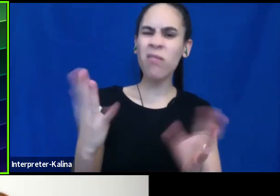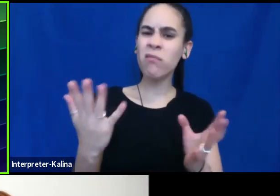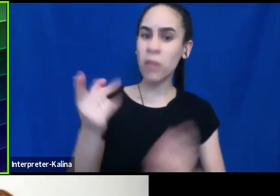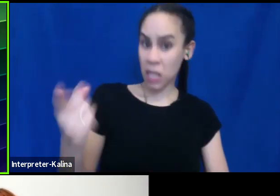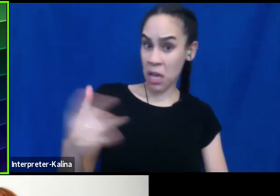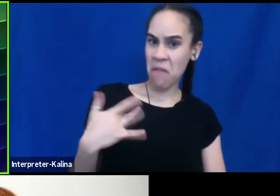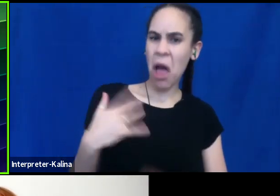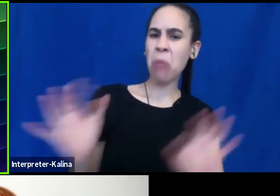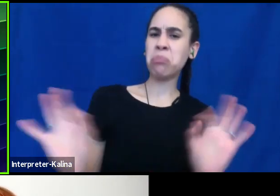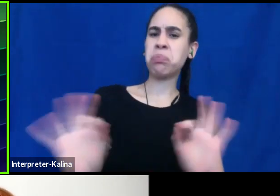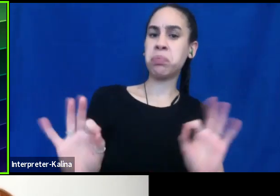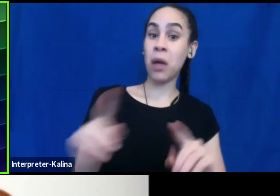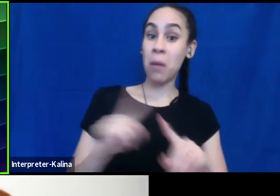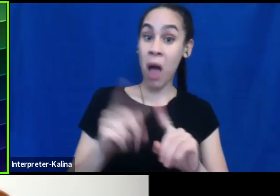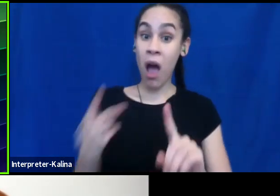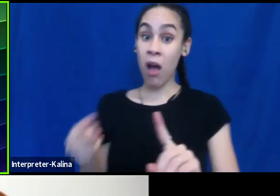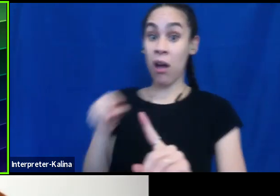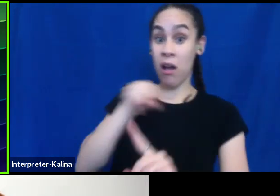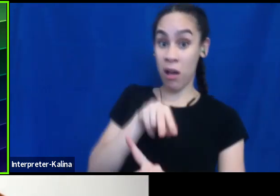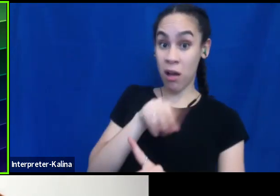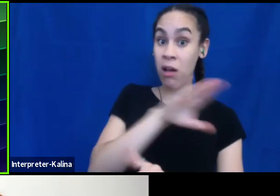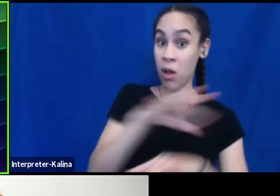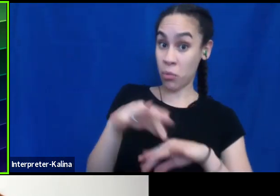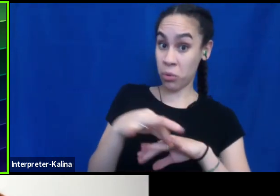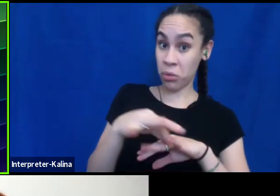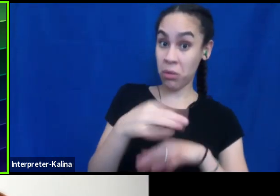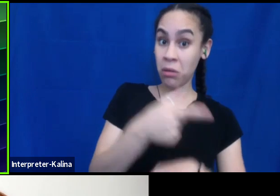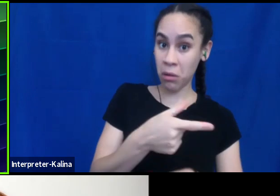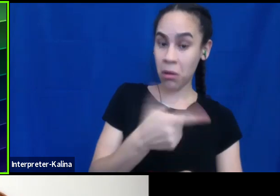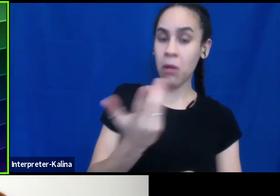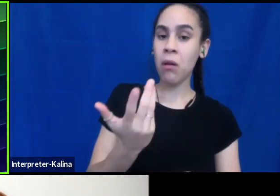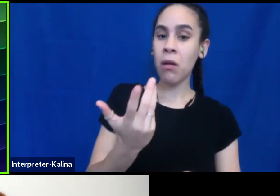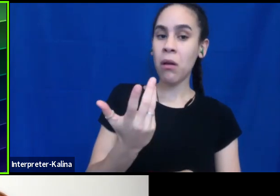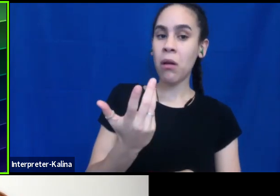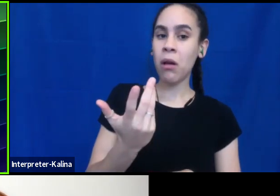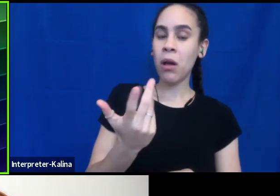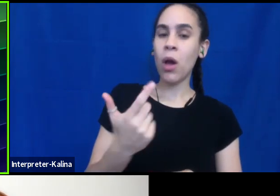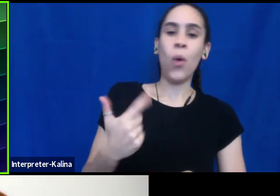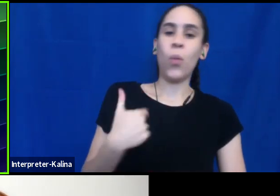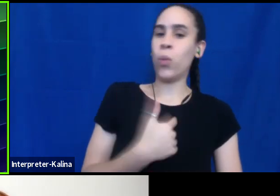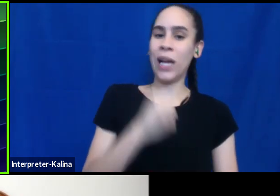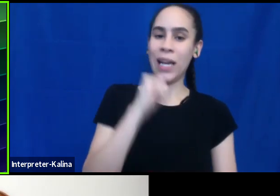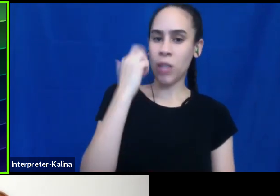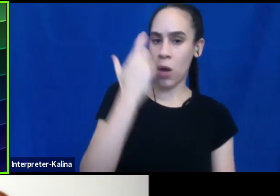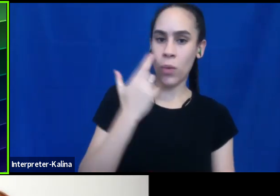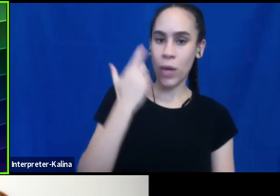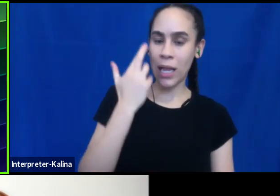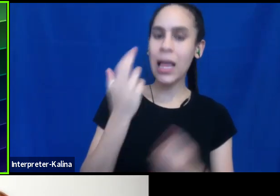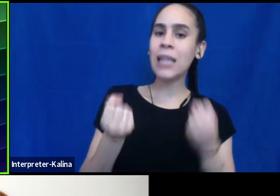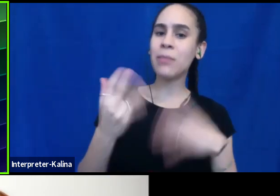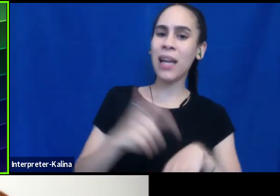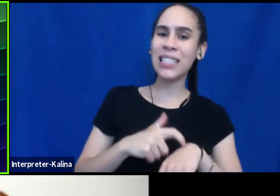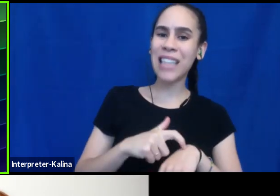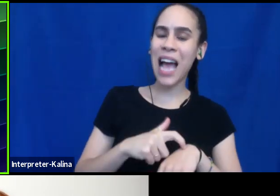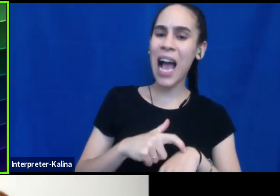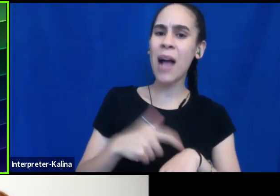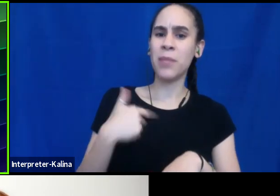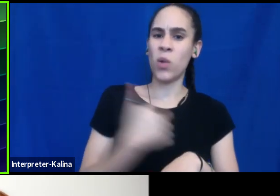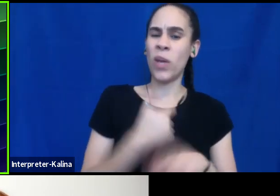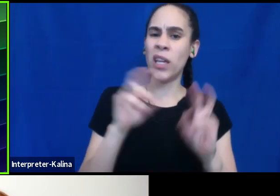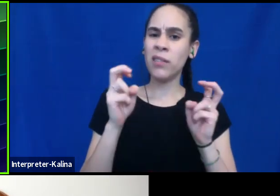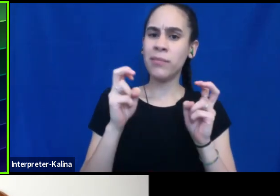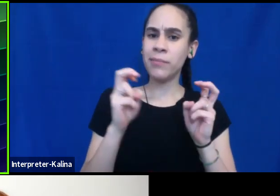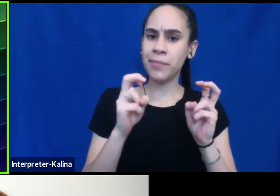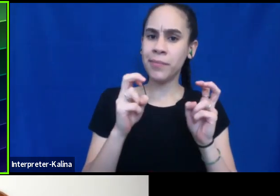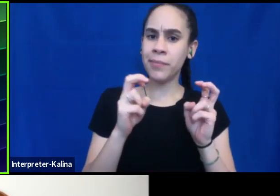but from the person's side who has the ring, um, what we don't realize often is that we are boxing that person into a